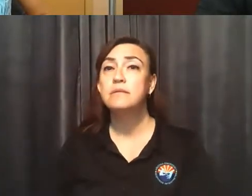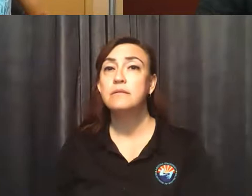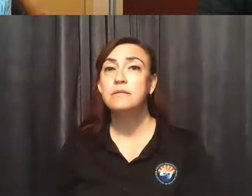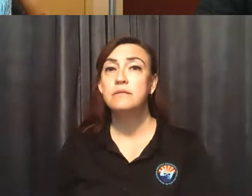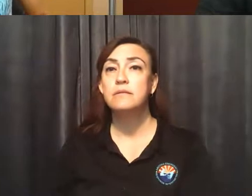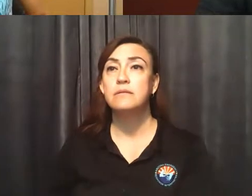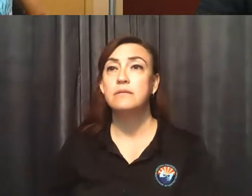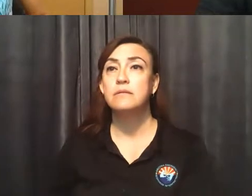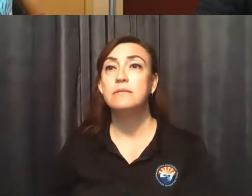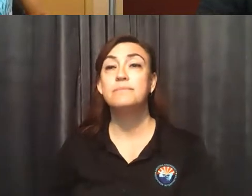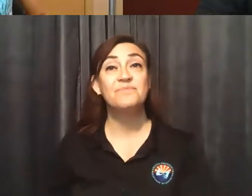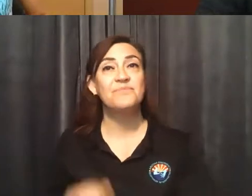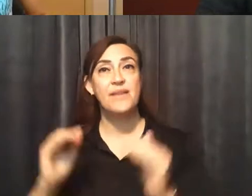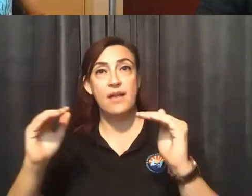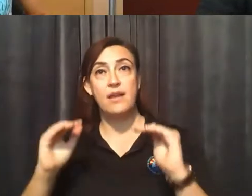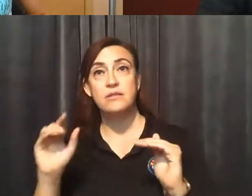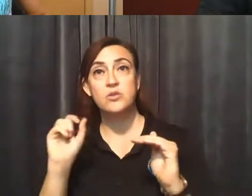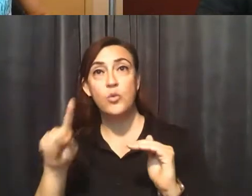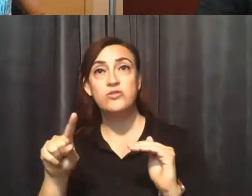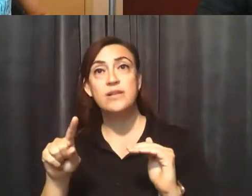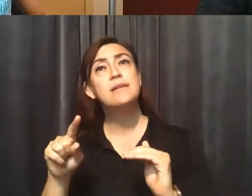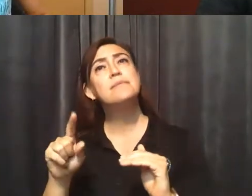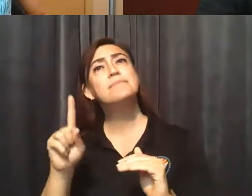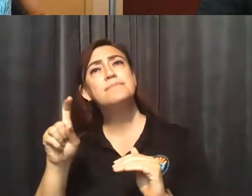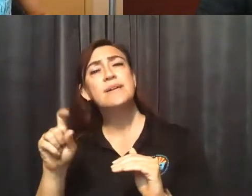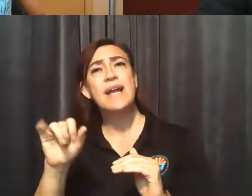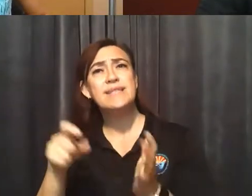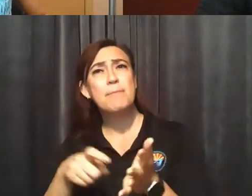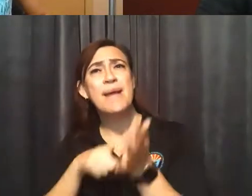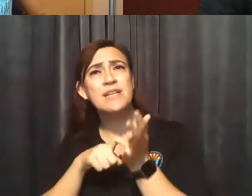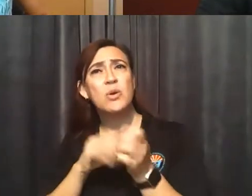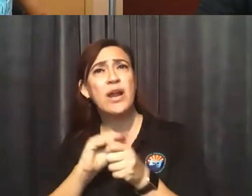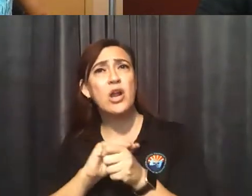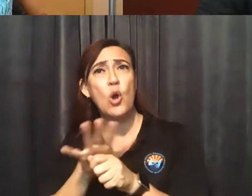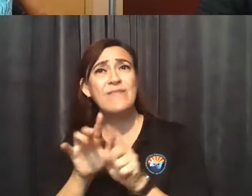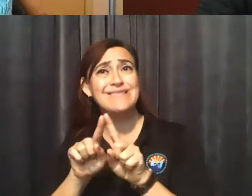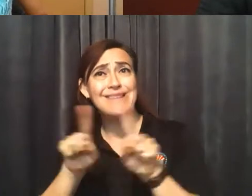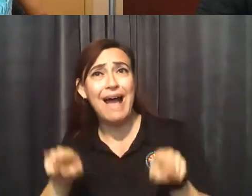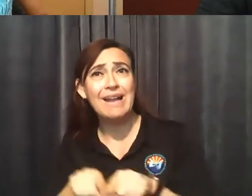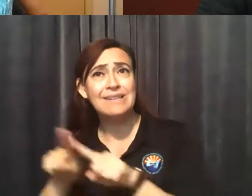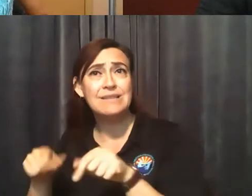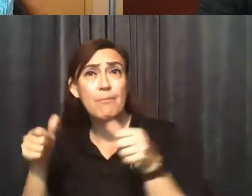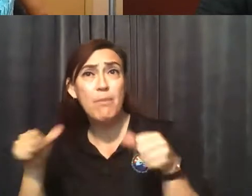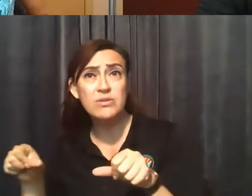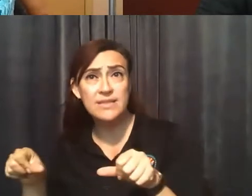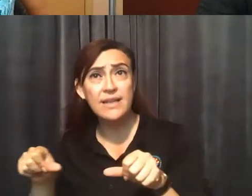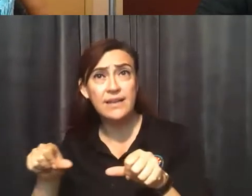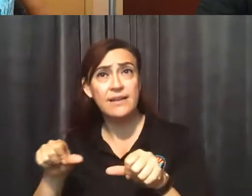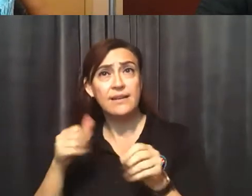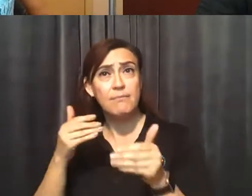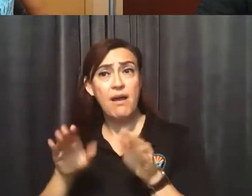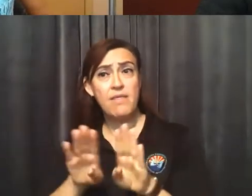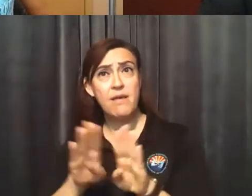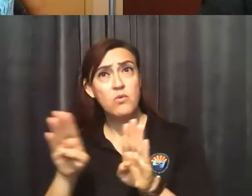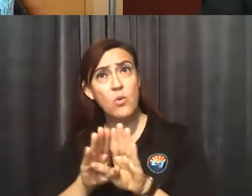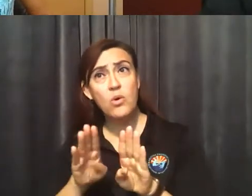Next, we have a question. Is it mandatory to have COVID signs posted on entries and around the bar? Signs like